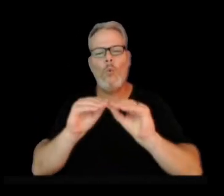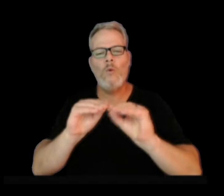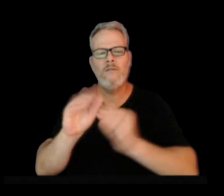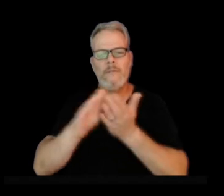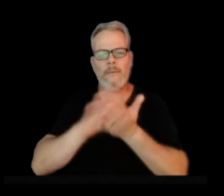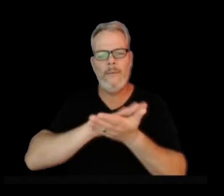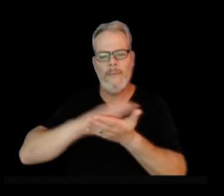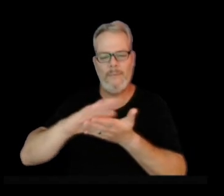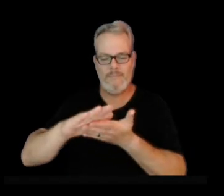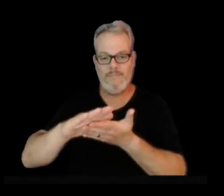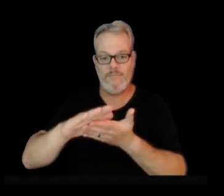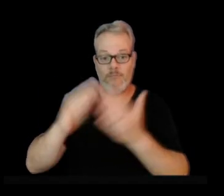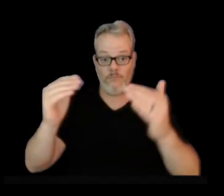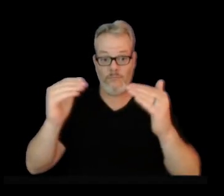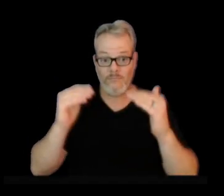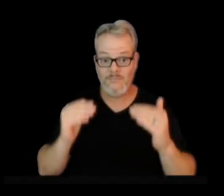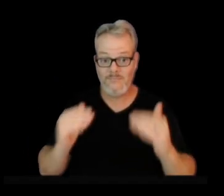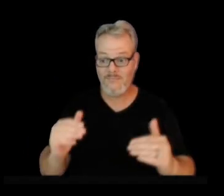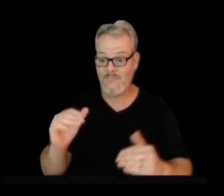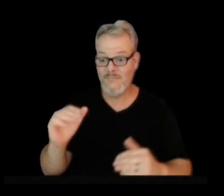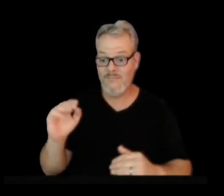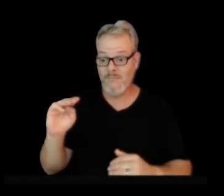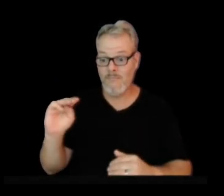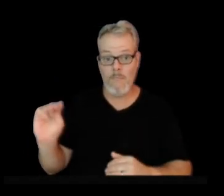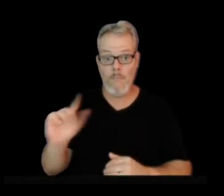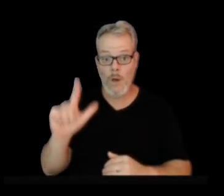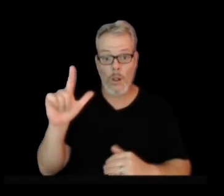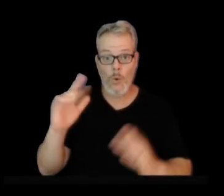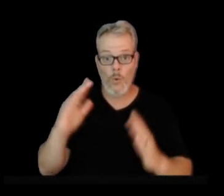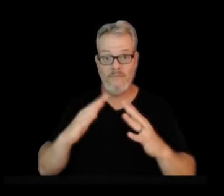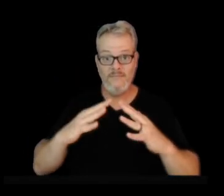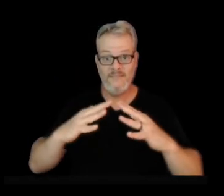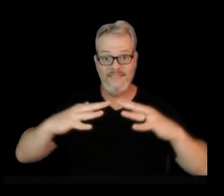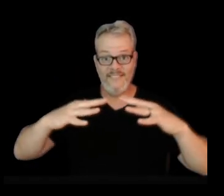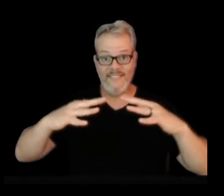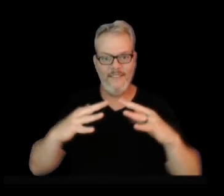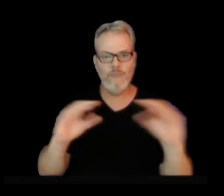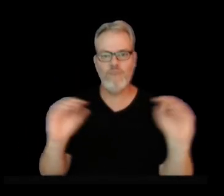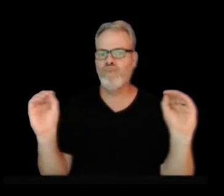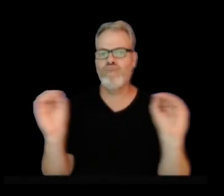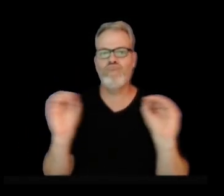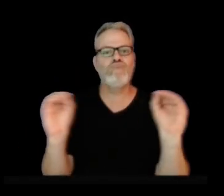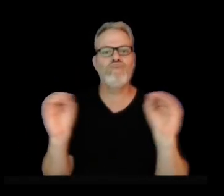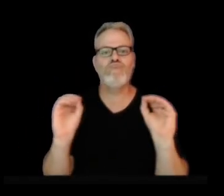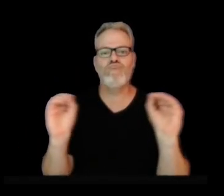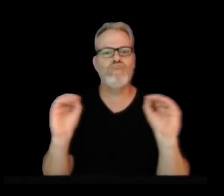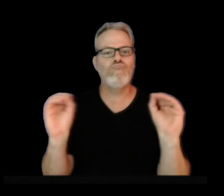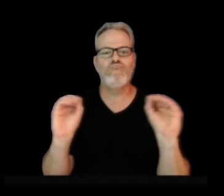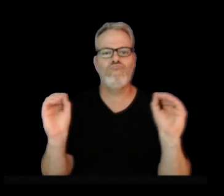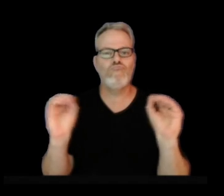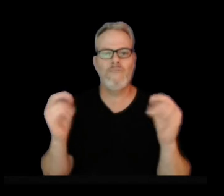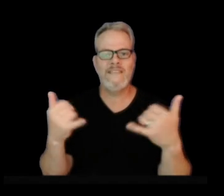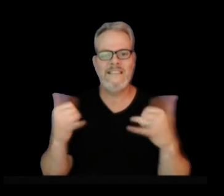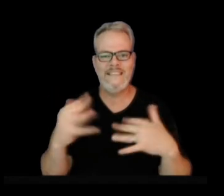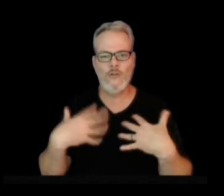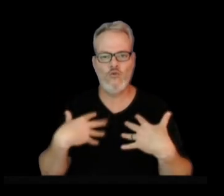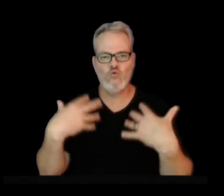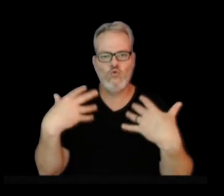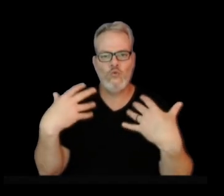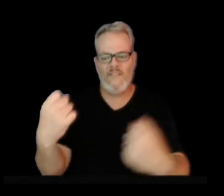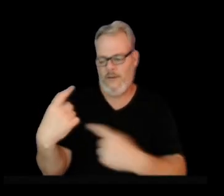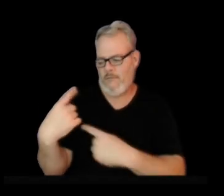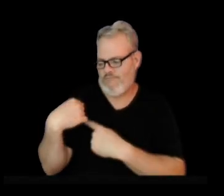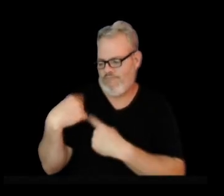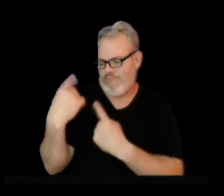looking at Maunauloa tilt, there is no obvious effect here, and so Maunauloa continues filling, recovering from its 2022 eruption